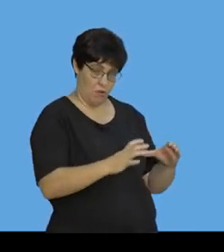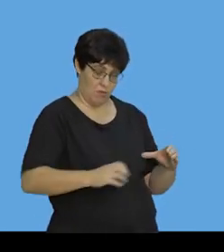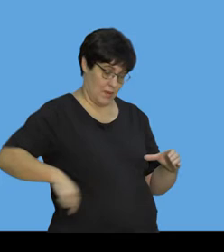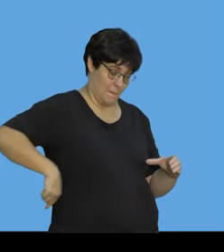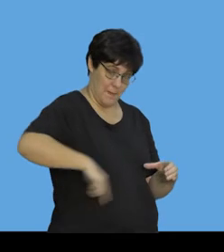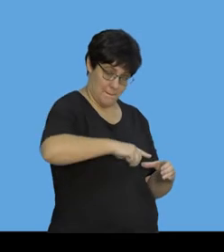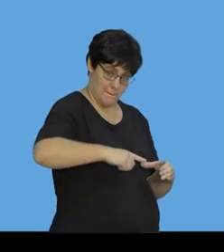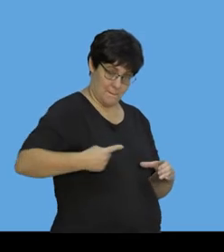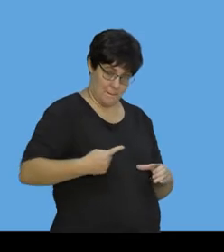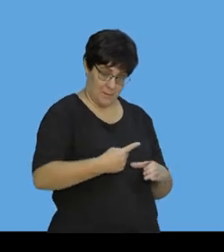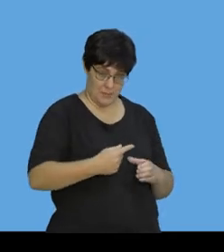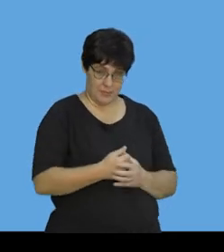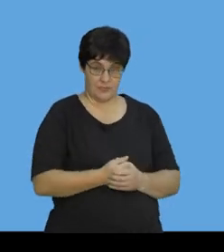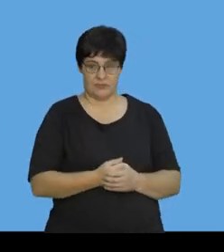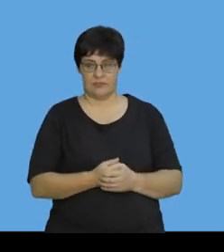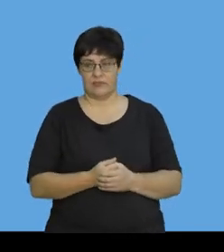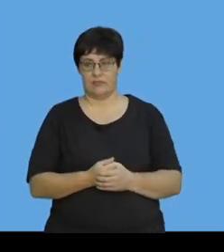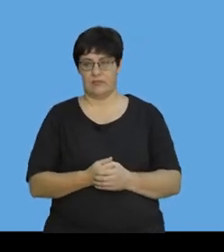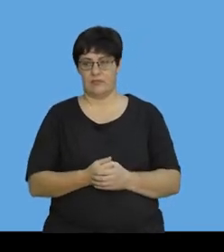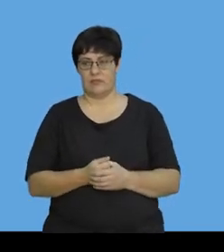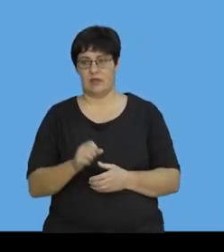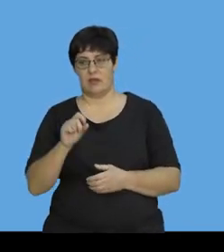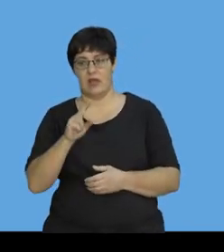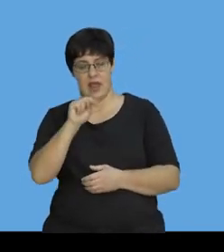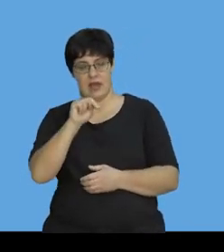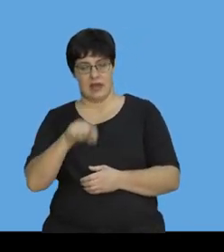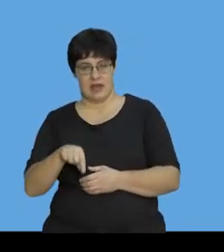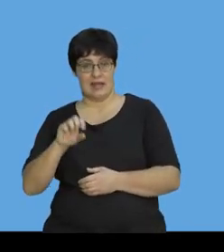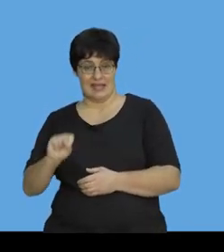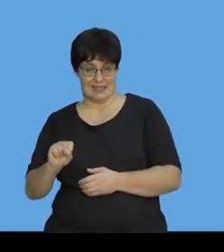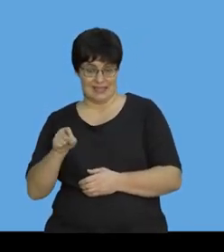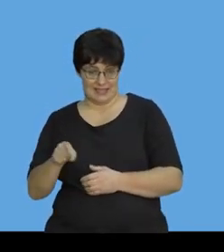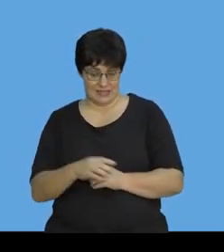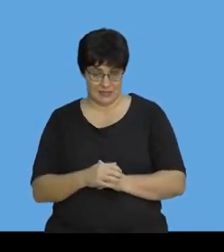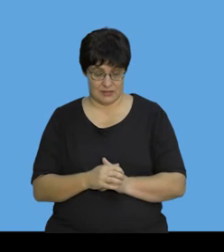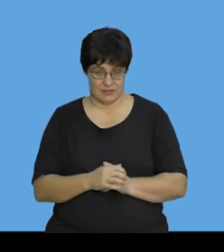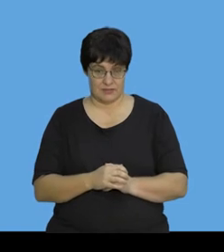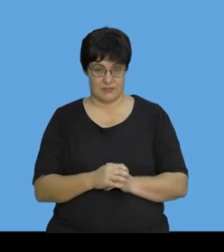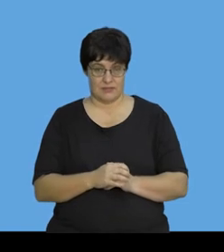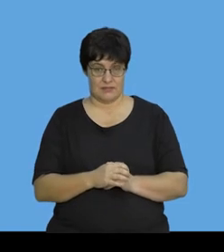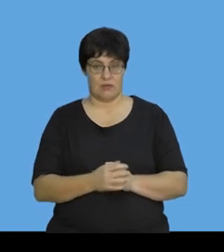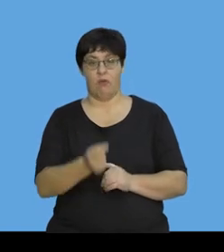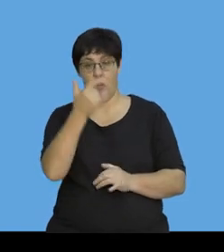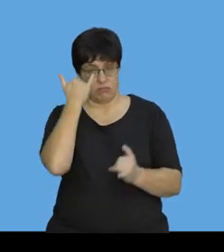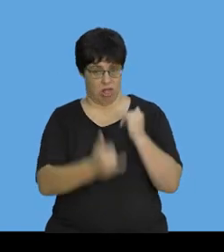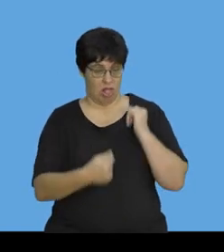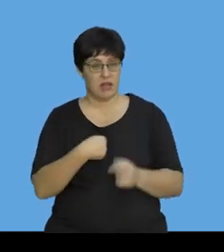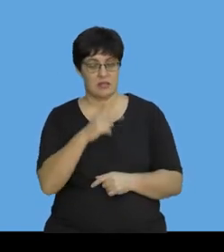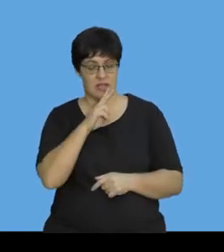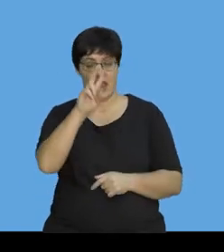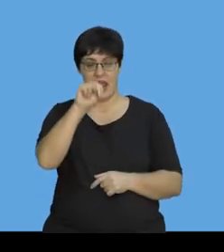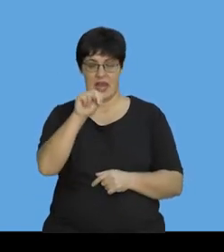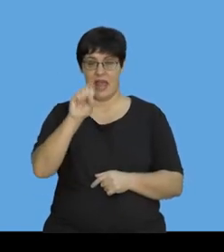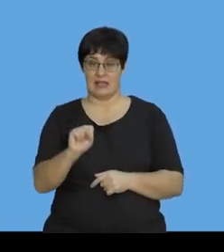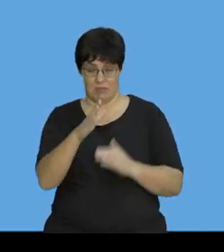the ball. I haven't put the right units. It's newton seconds. Almost got that wrong. Newton